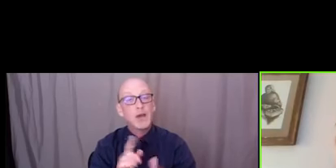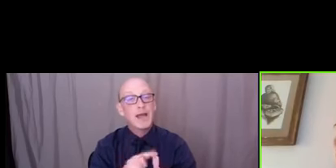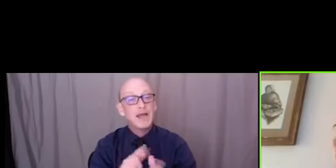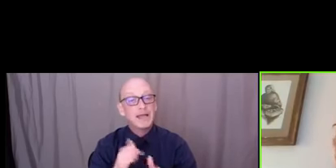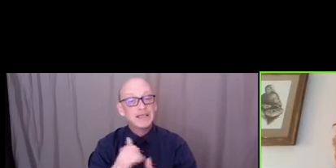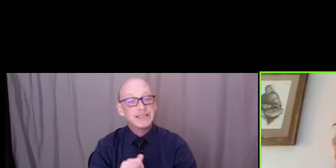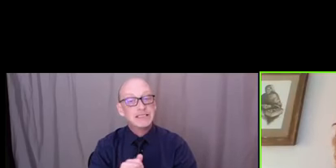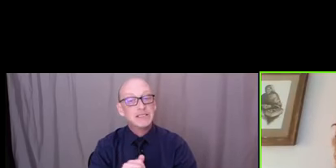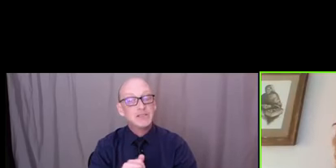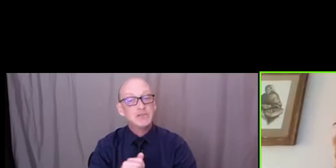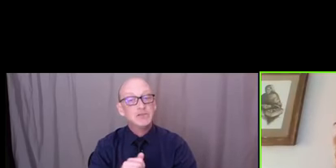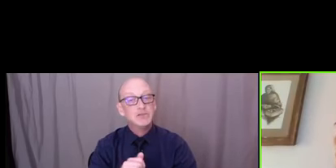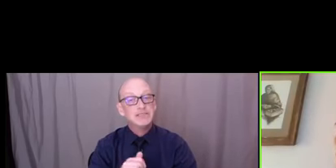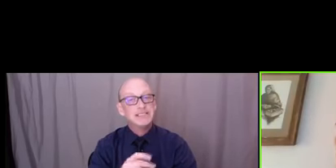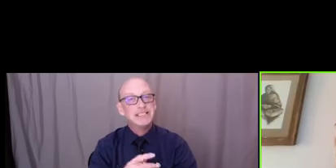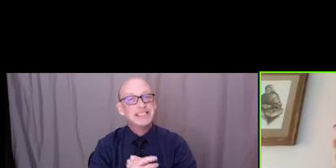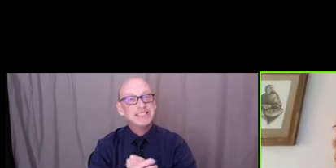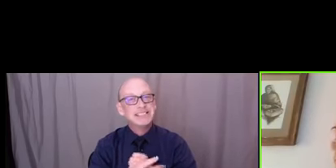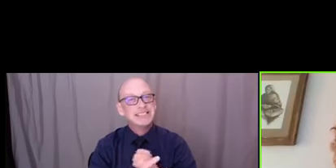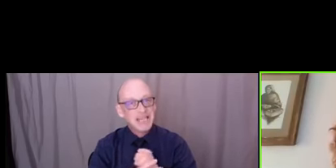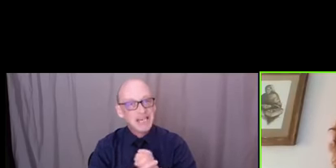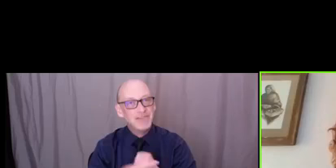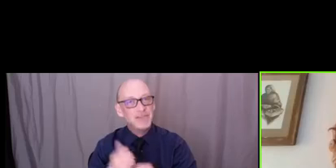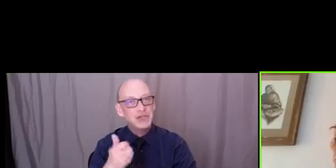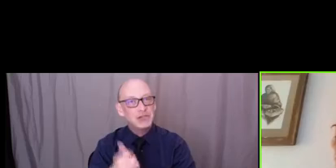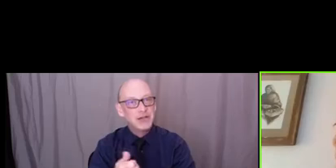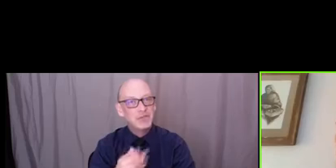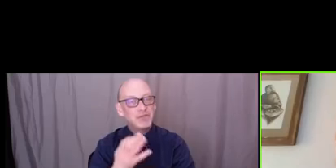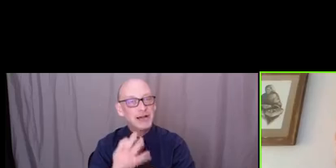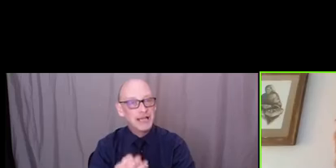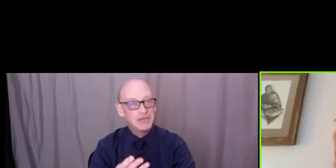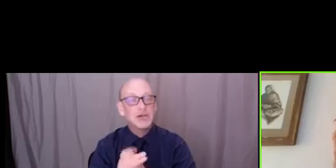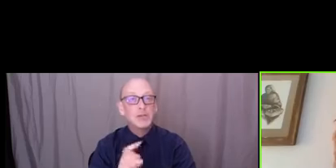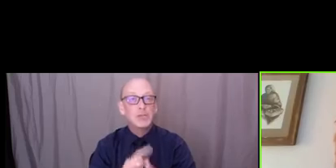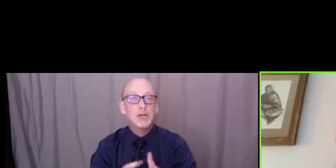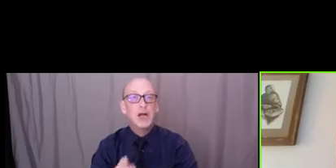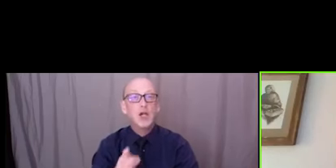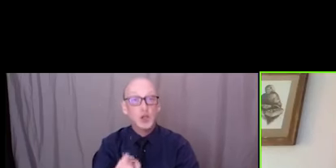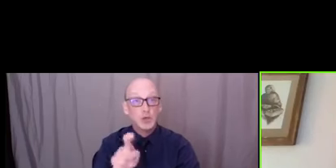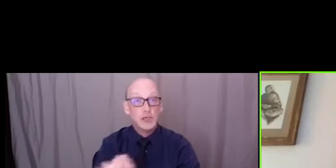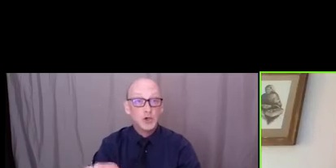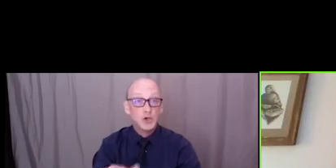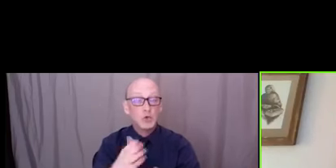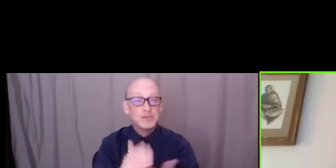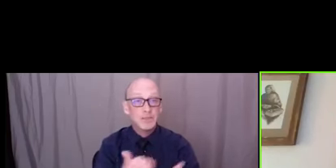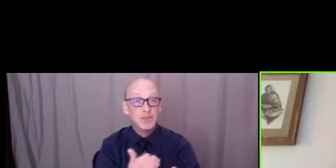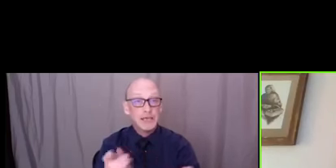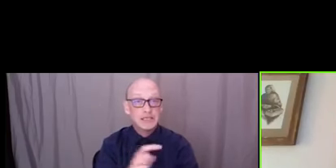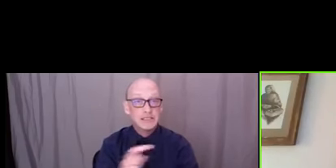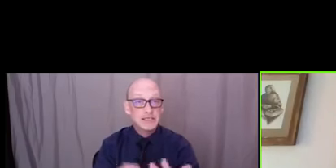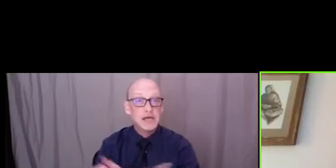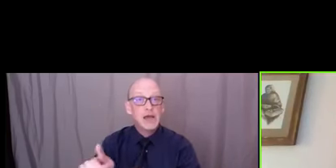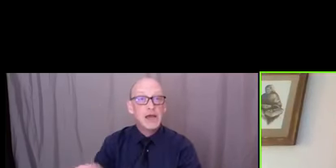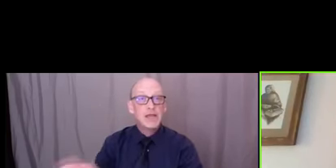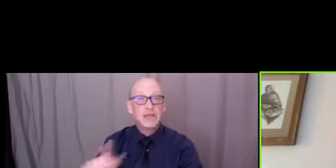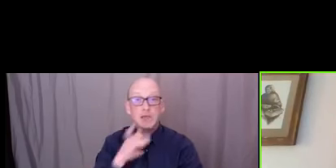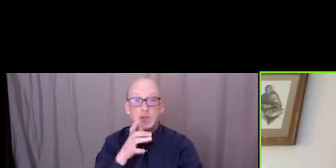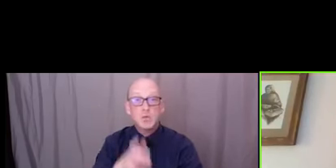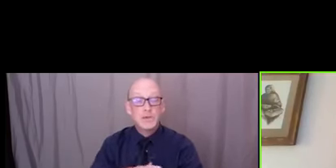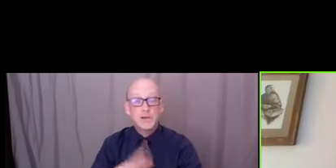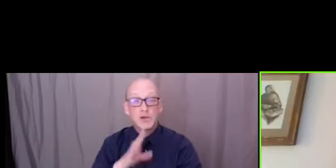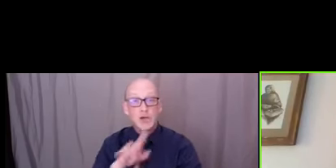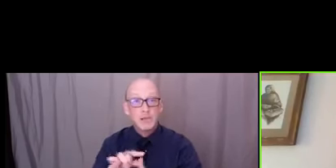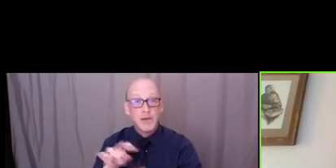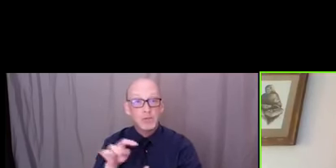intact financially but there are things that you have to do and these women have talked to you about those things this evening